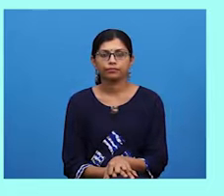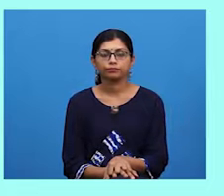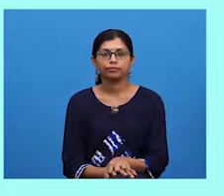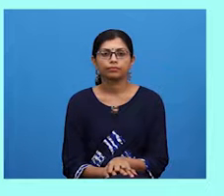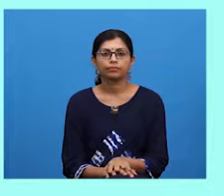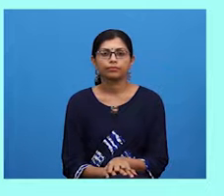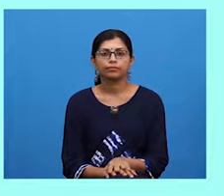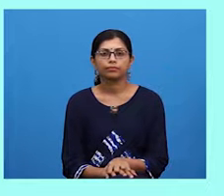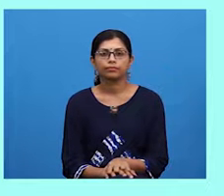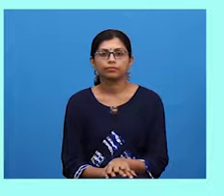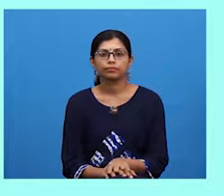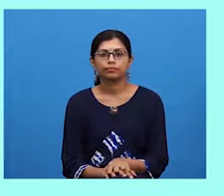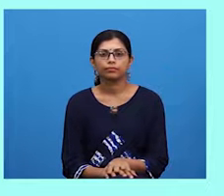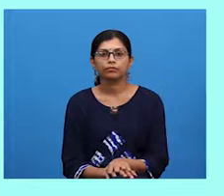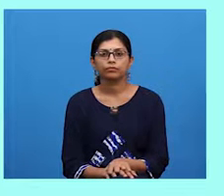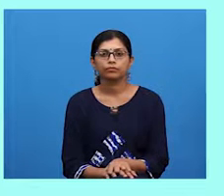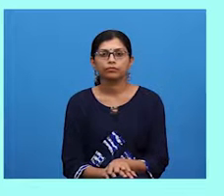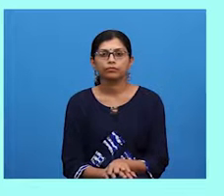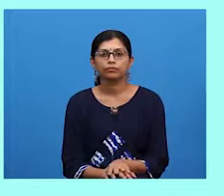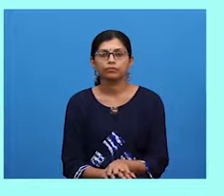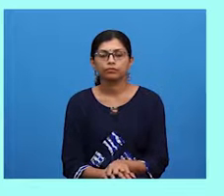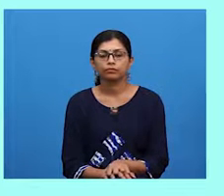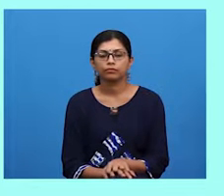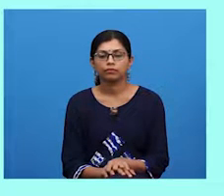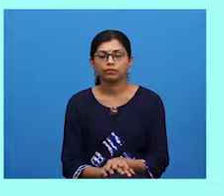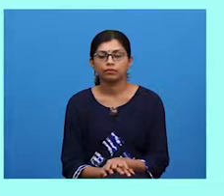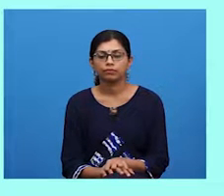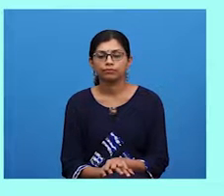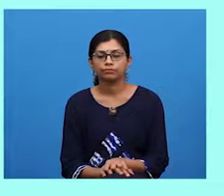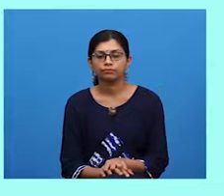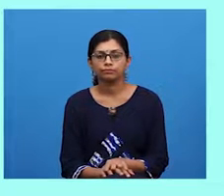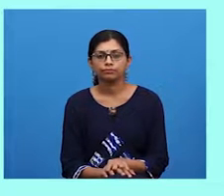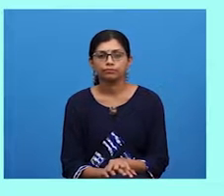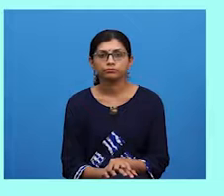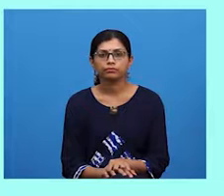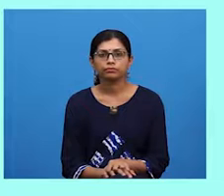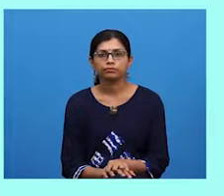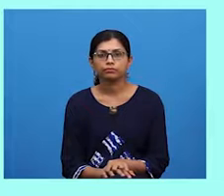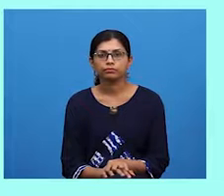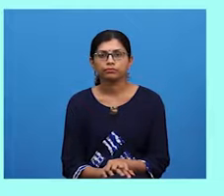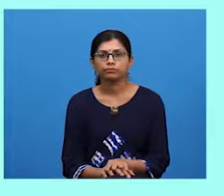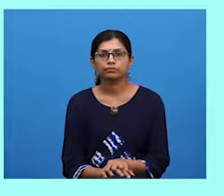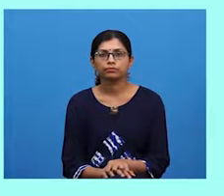contain important points which make the promotion clear to audience.